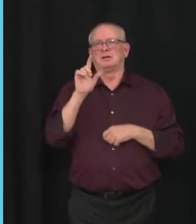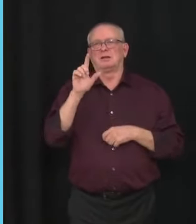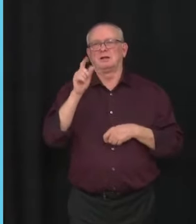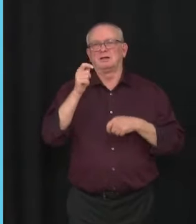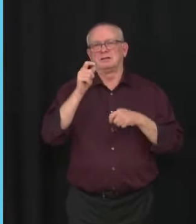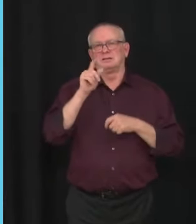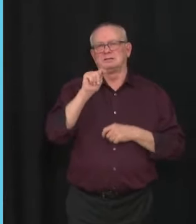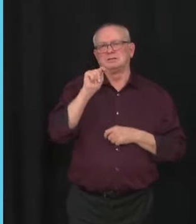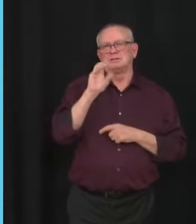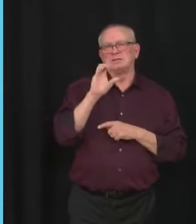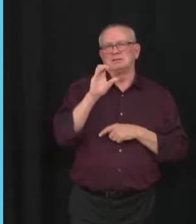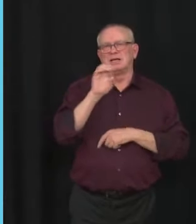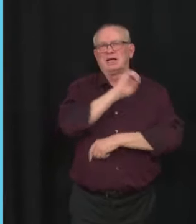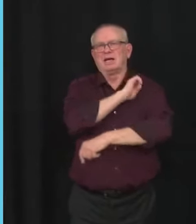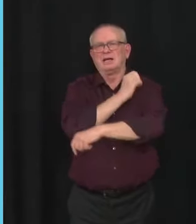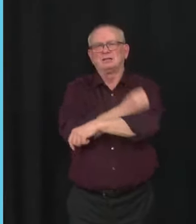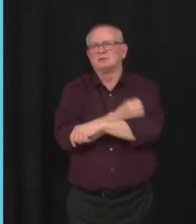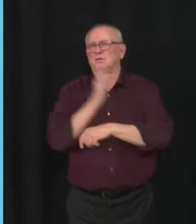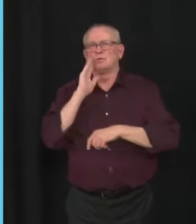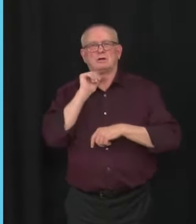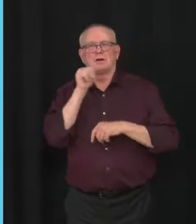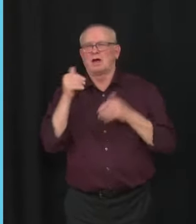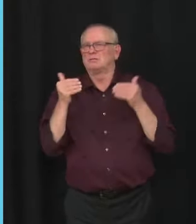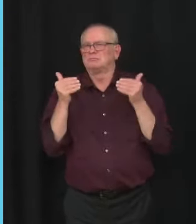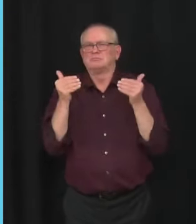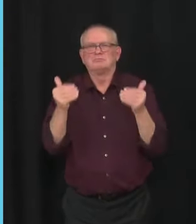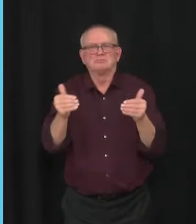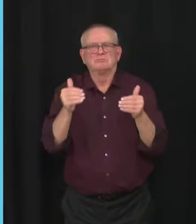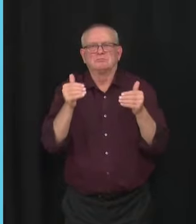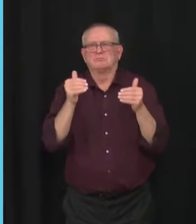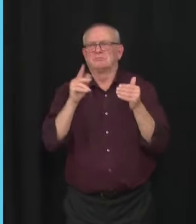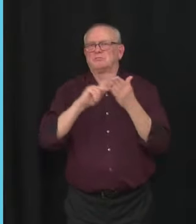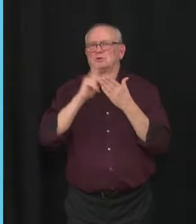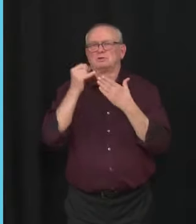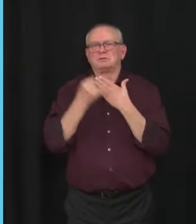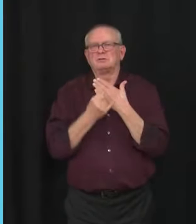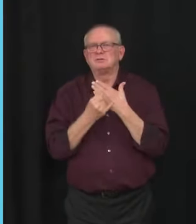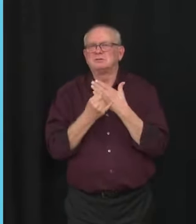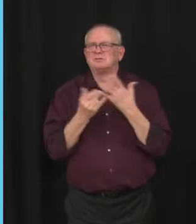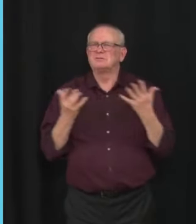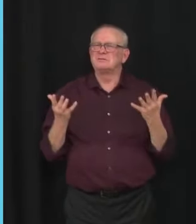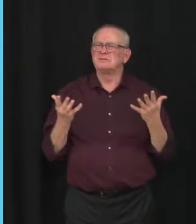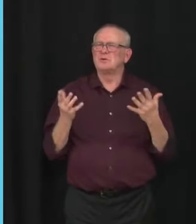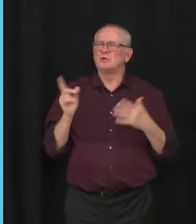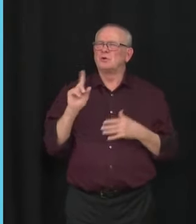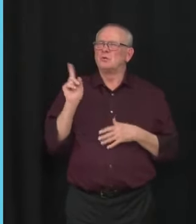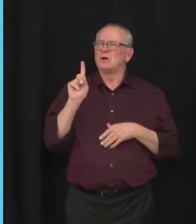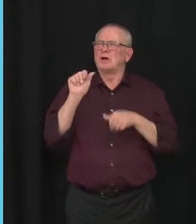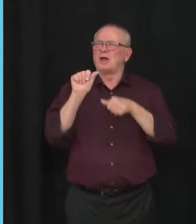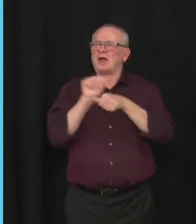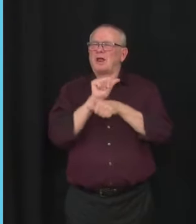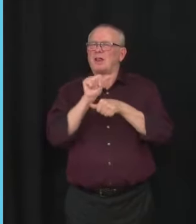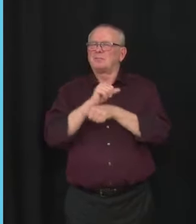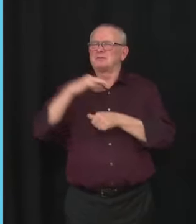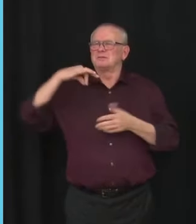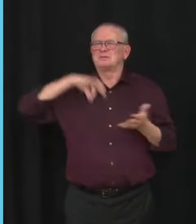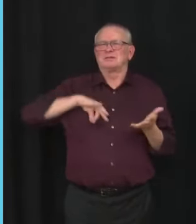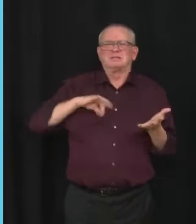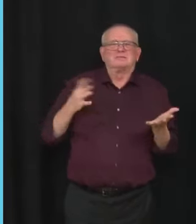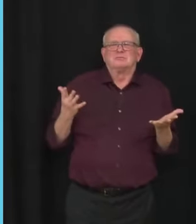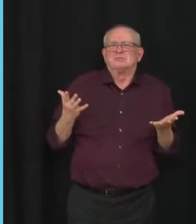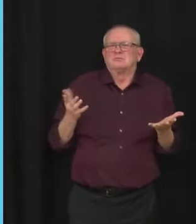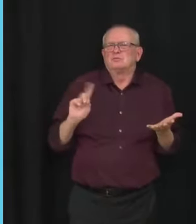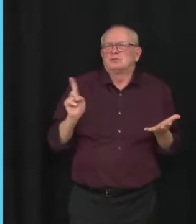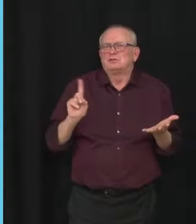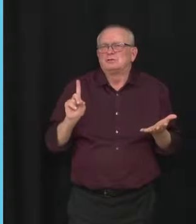resuscitate the project. So, what does Alberta have to gain and is there not a risk of making their